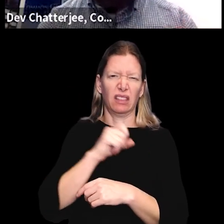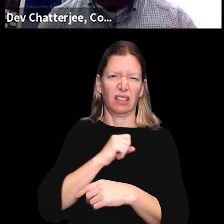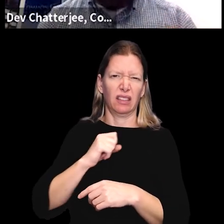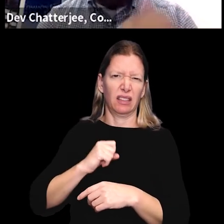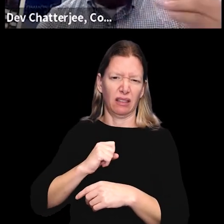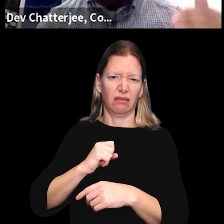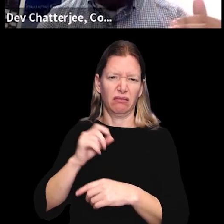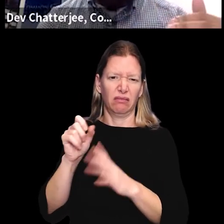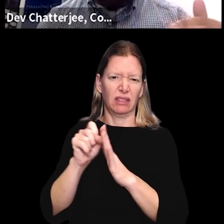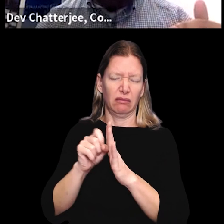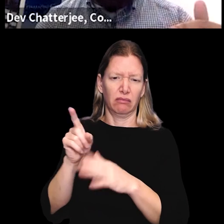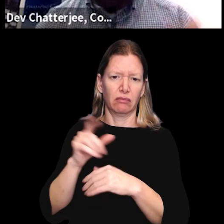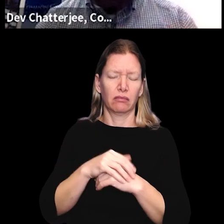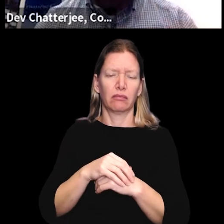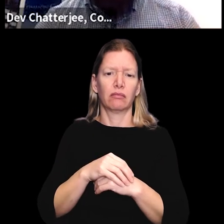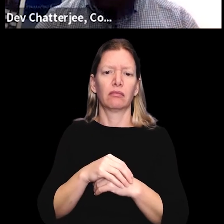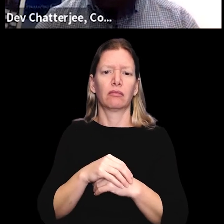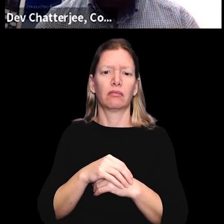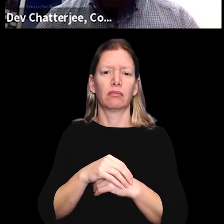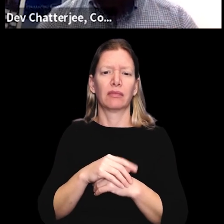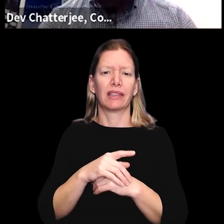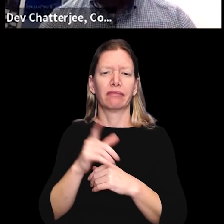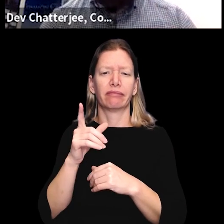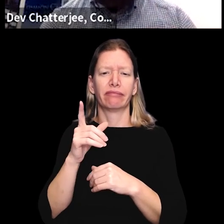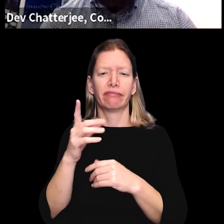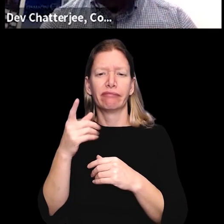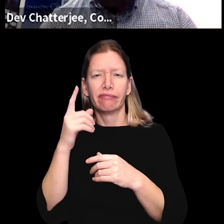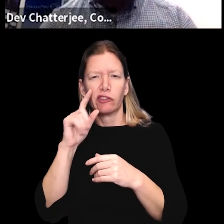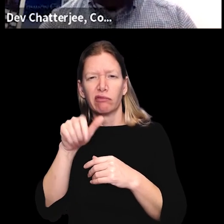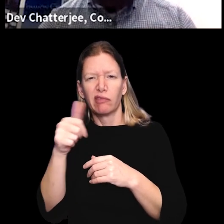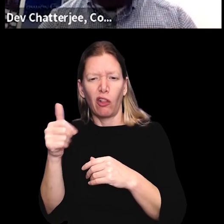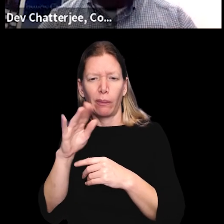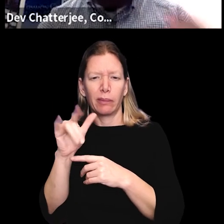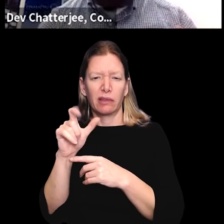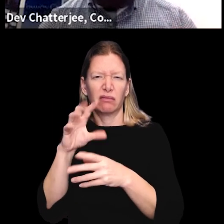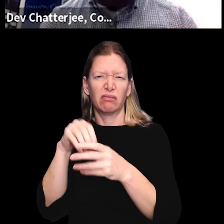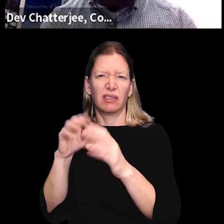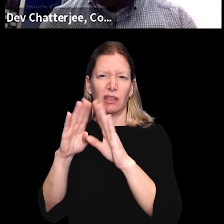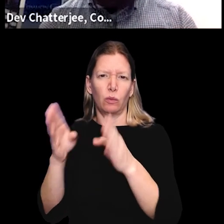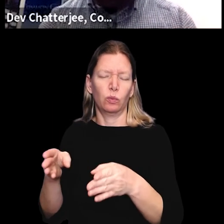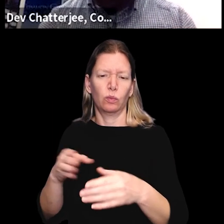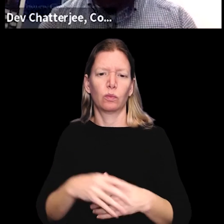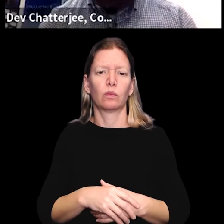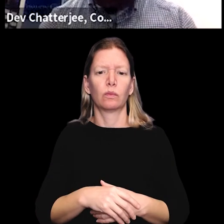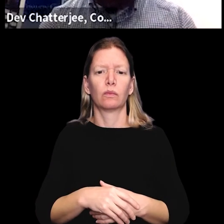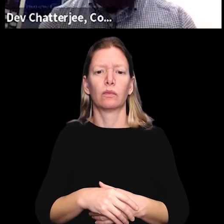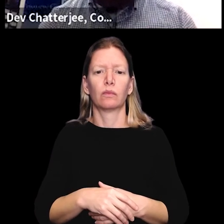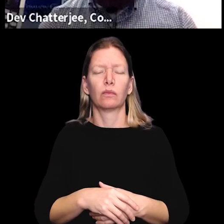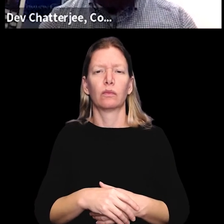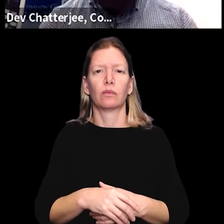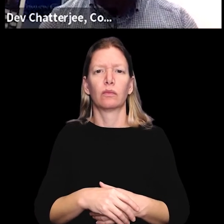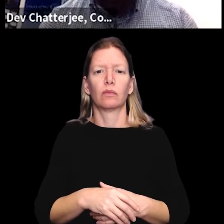in the state Senate and as four component bills in